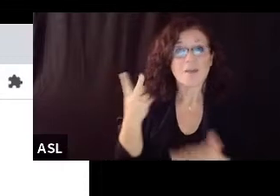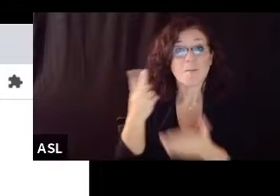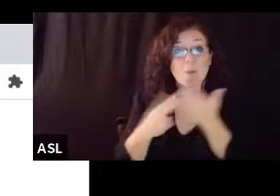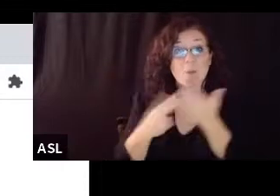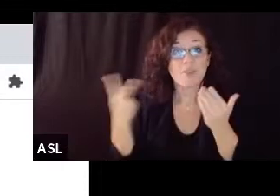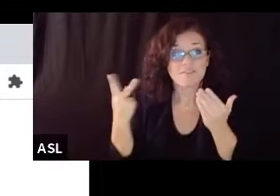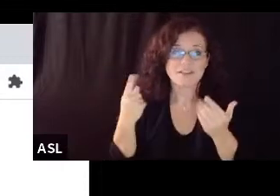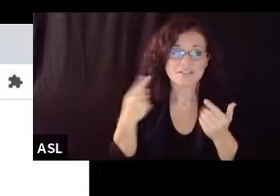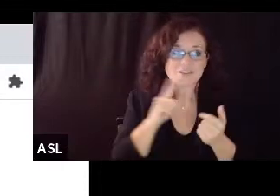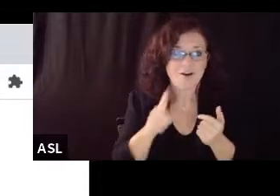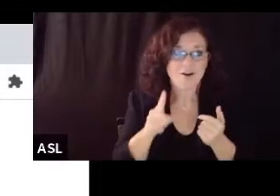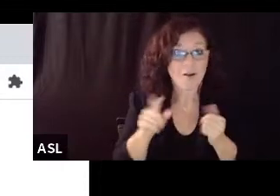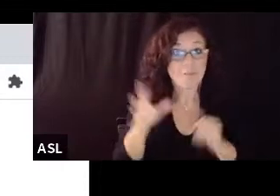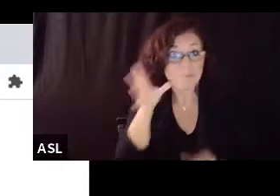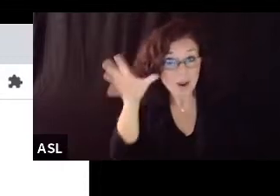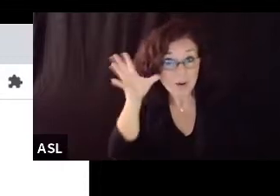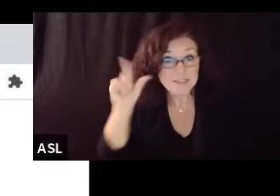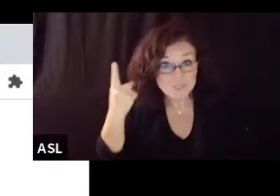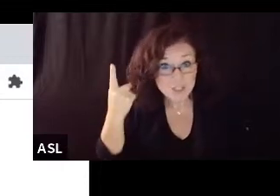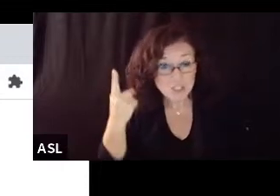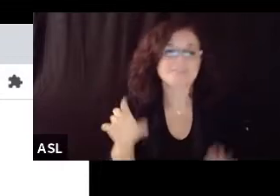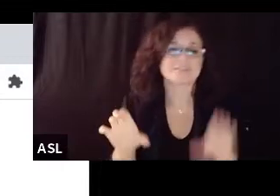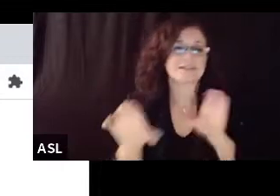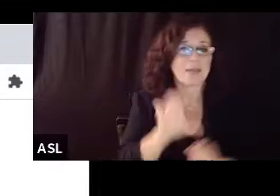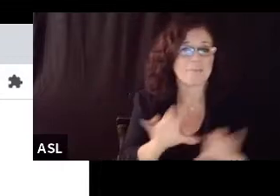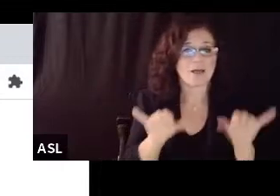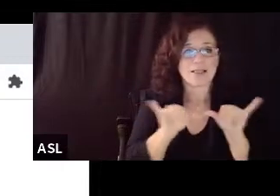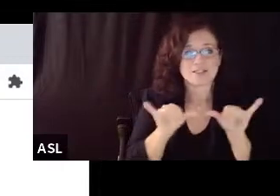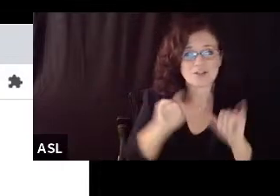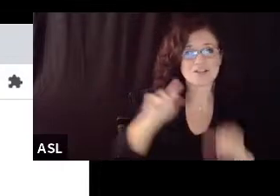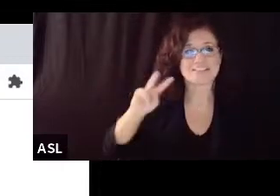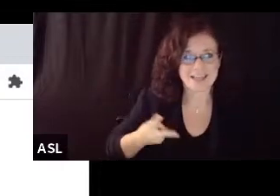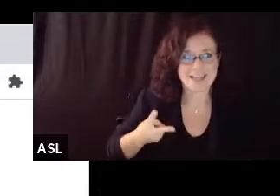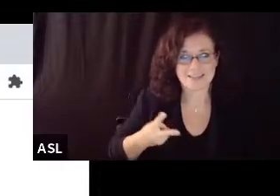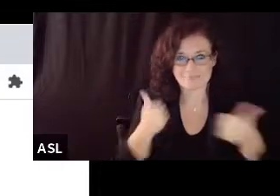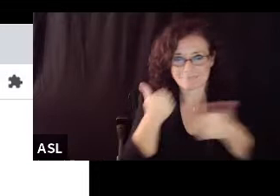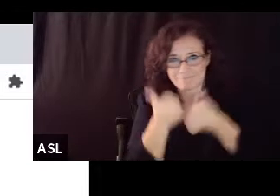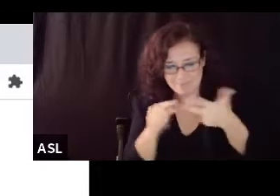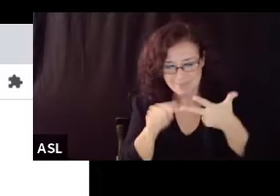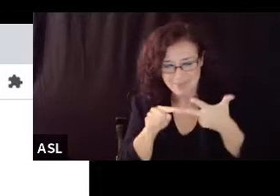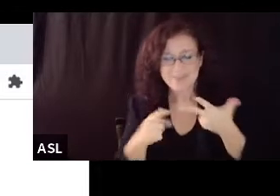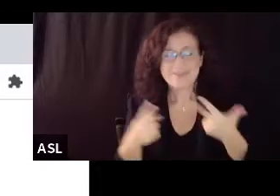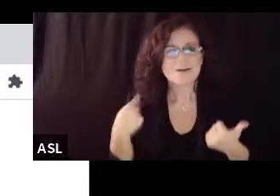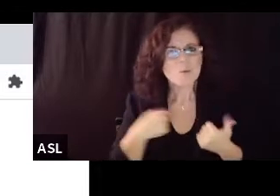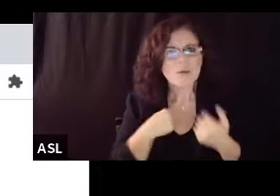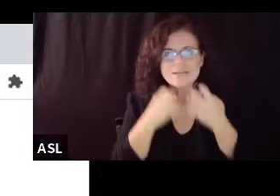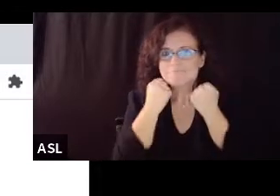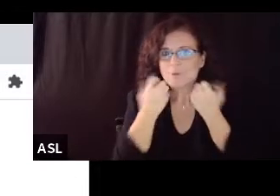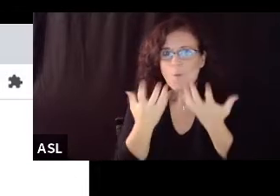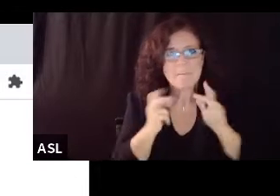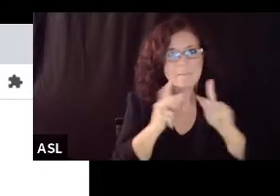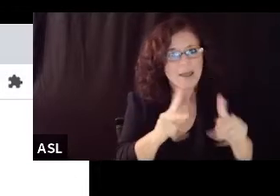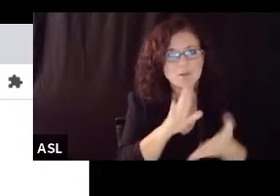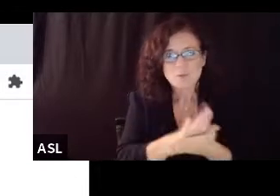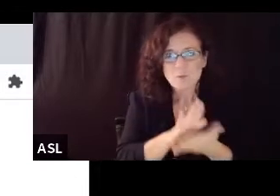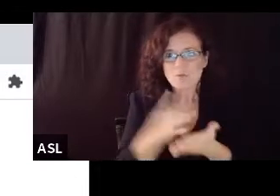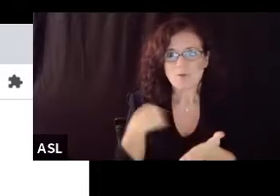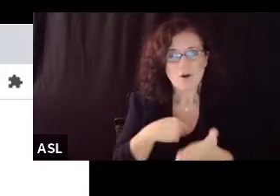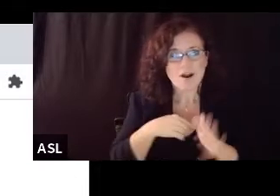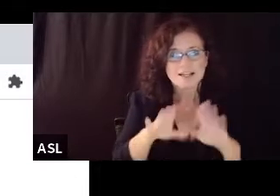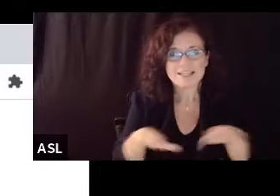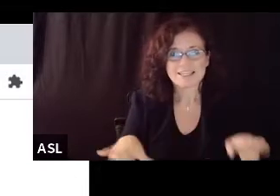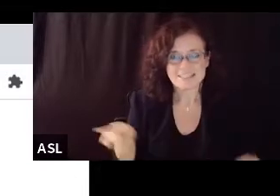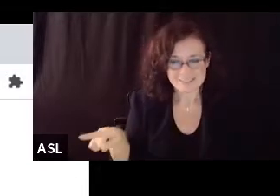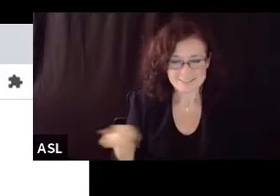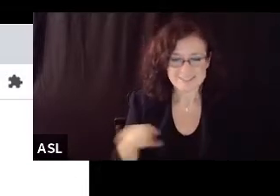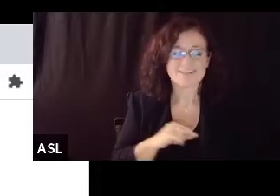engineering second and we volunteered mostly because we care a lot about getting our kids back to school and also realize that um there is an